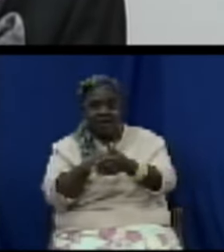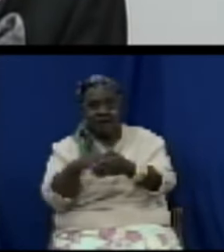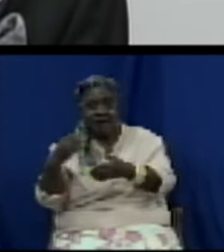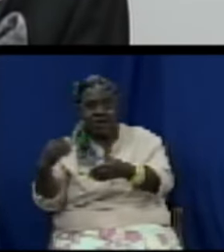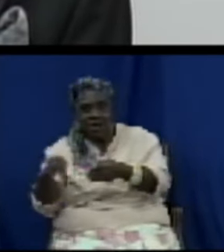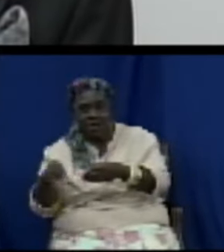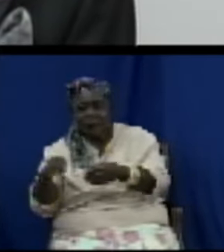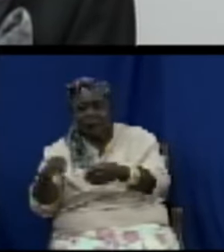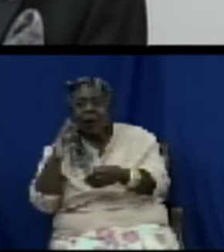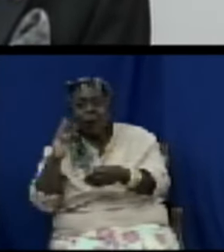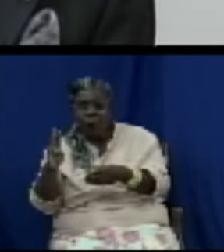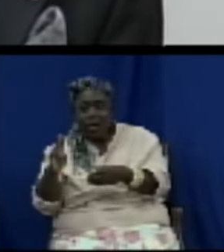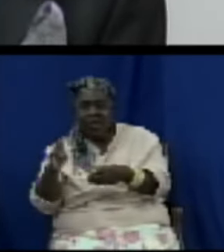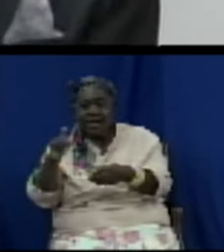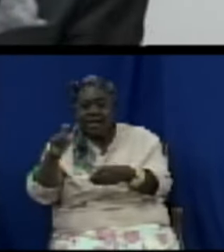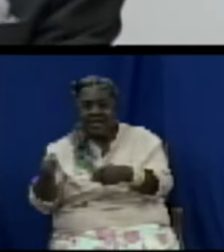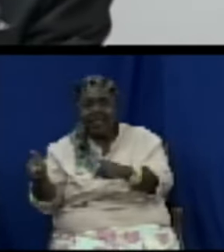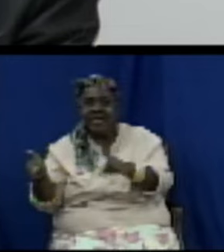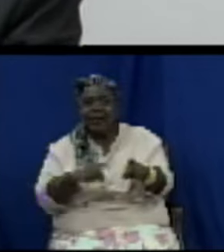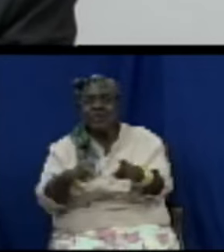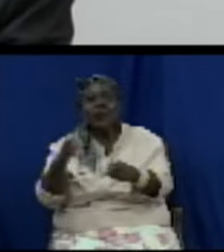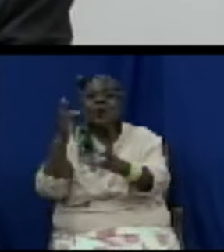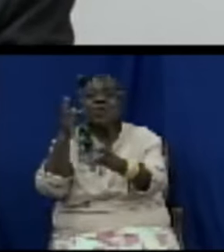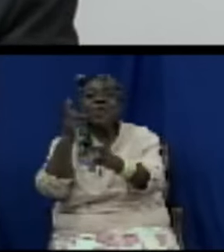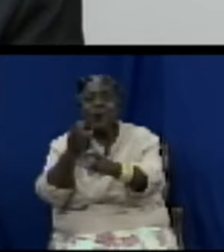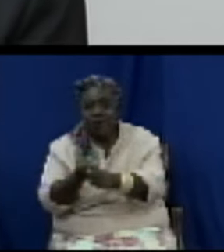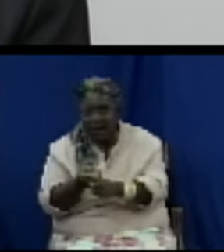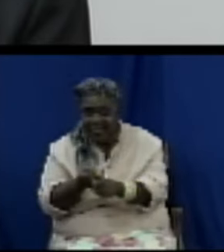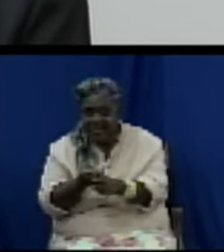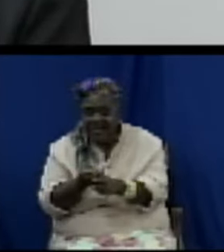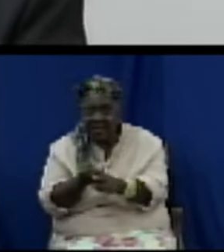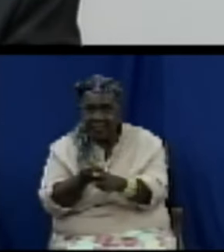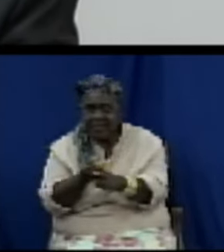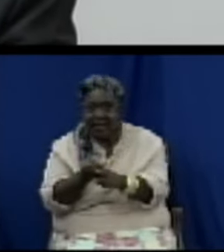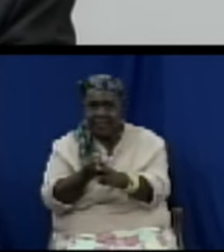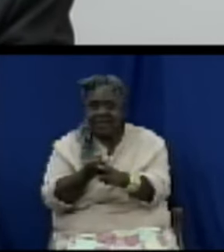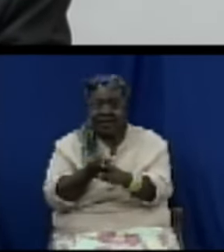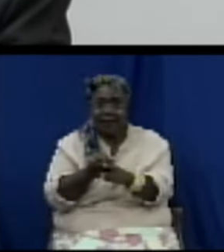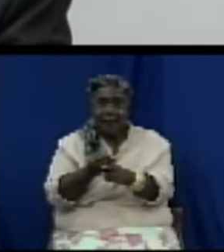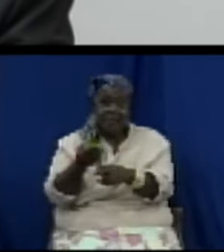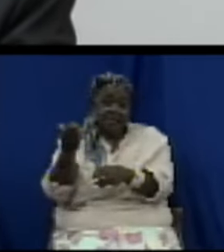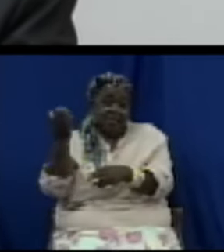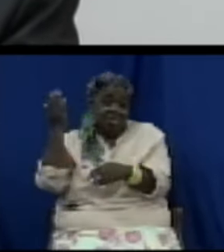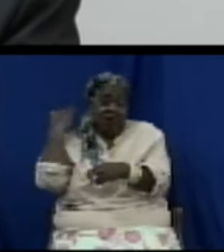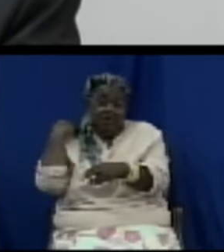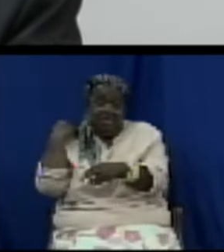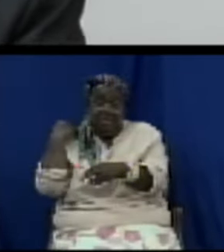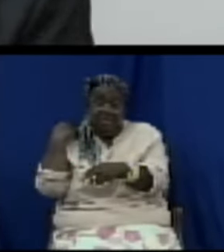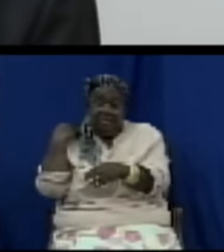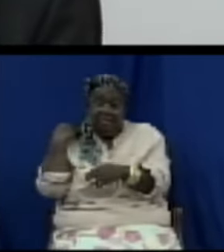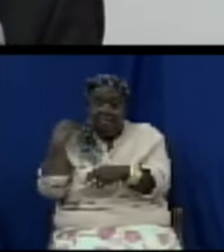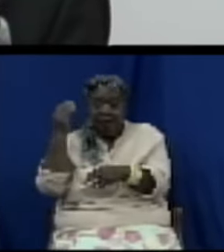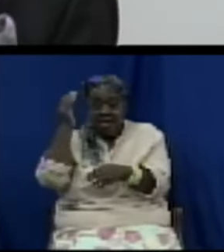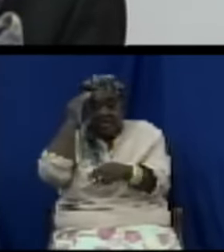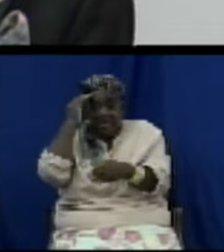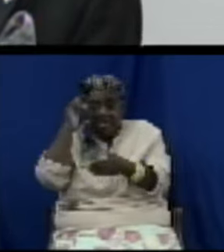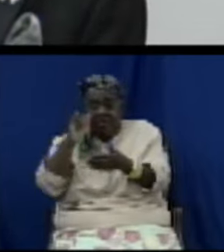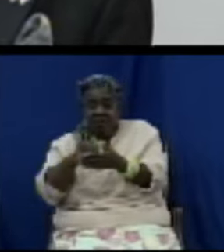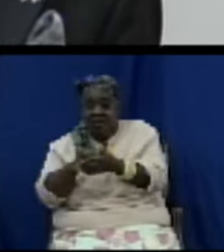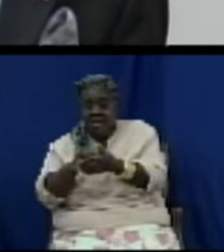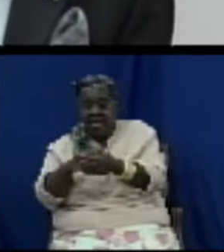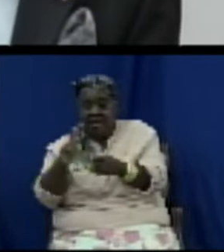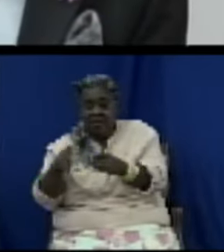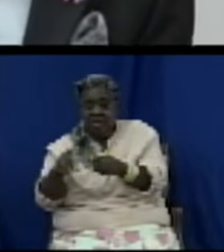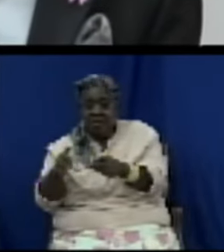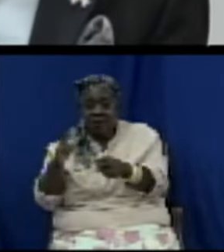practices simply because they know that these young ladies who visit them and the